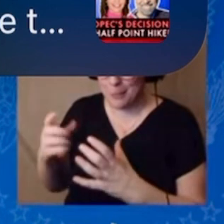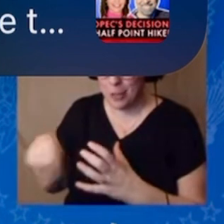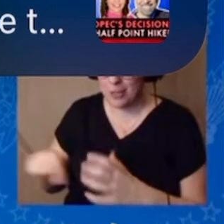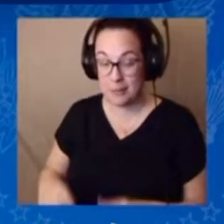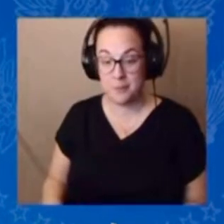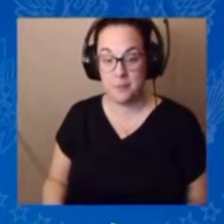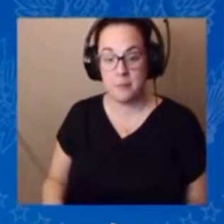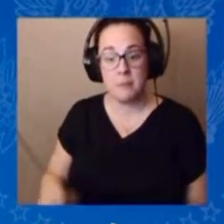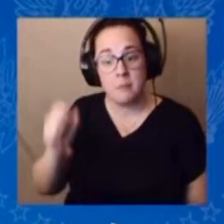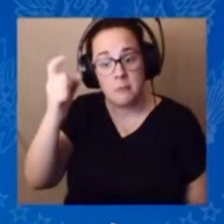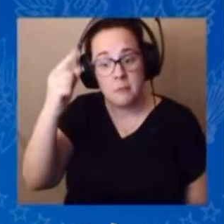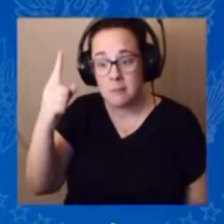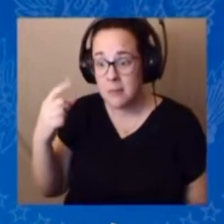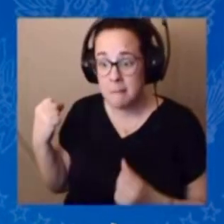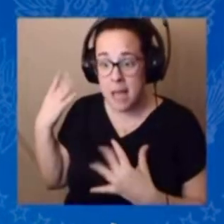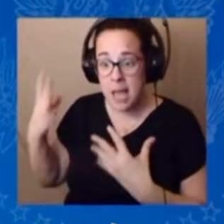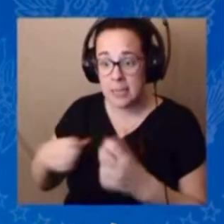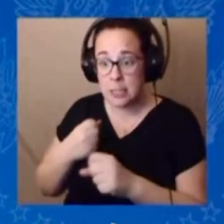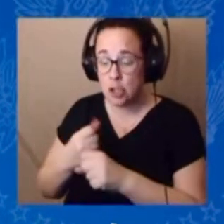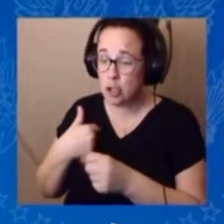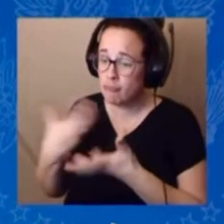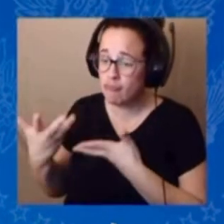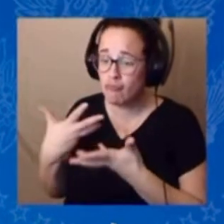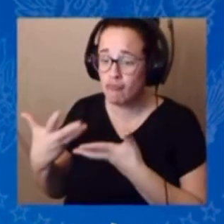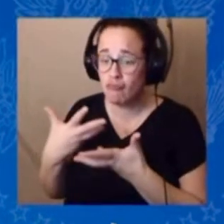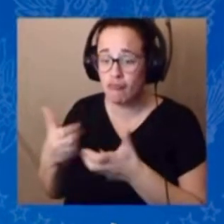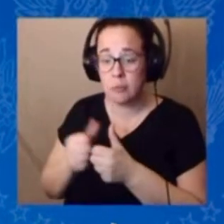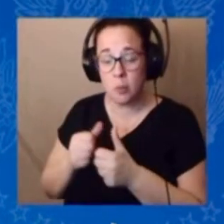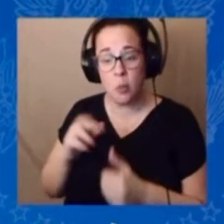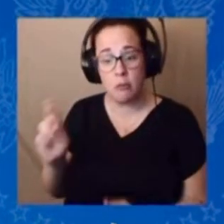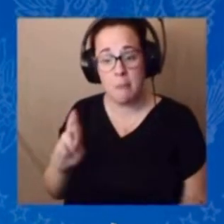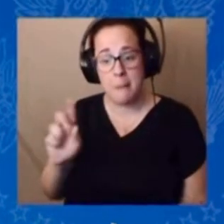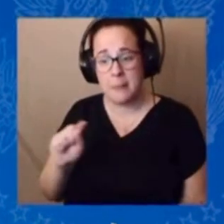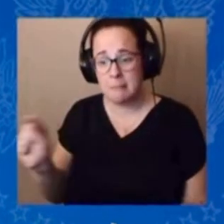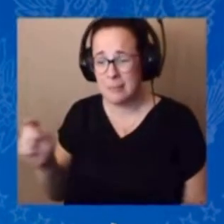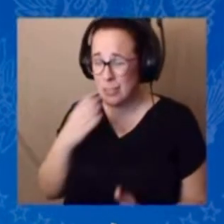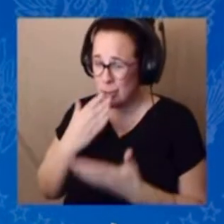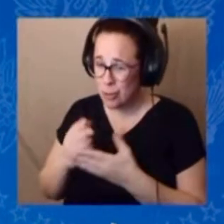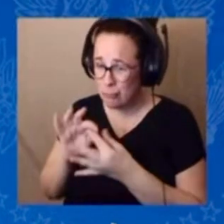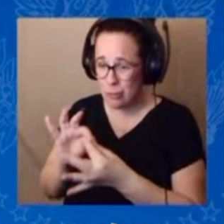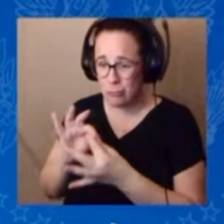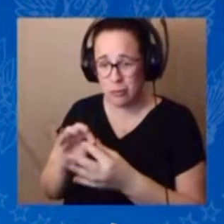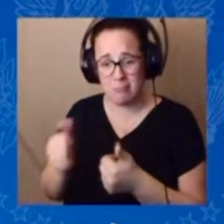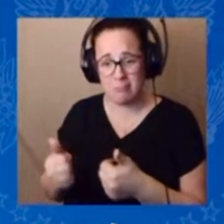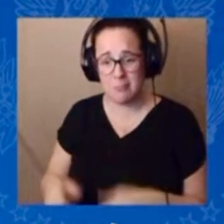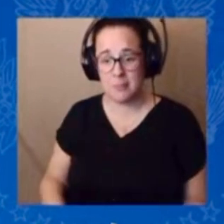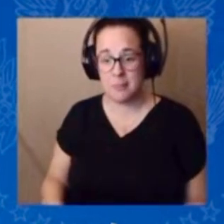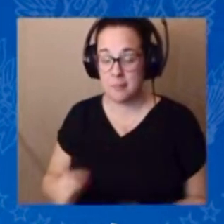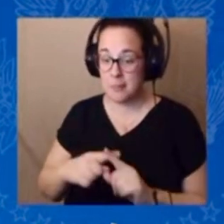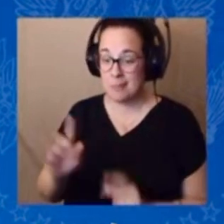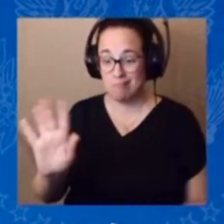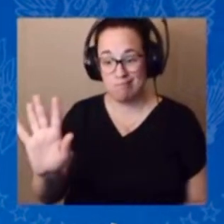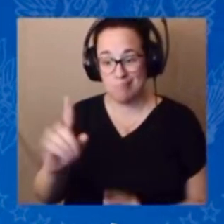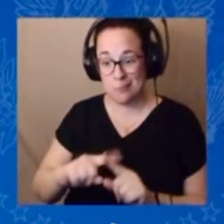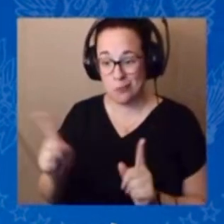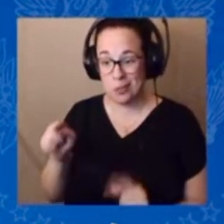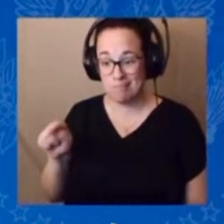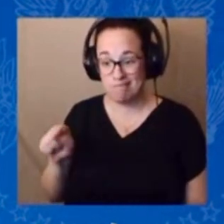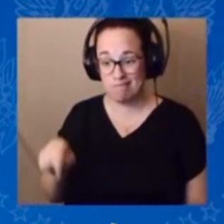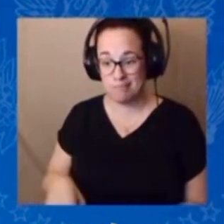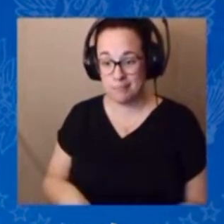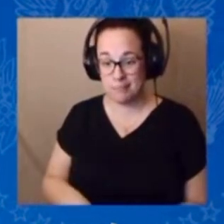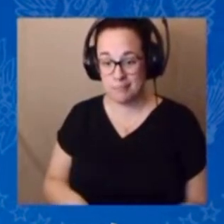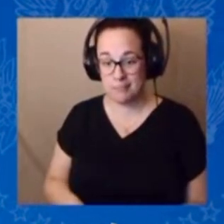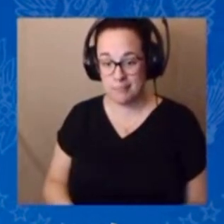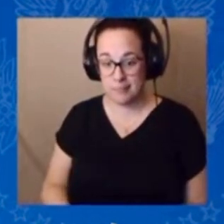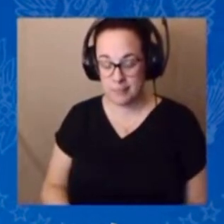over the years. We're real. Good relationship. But this ain't your father's Republican Party. This is what I call